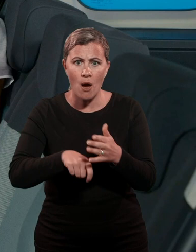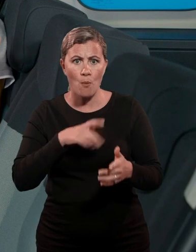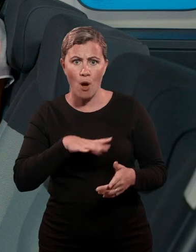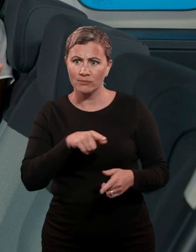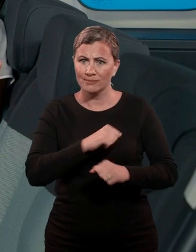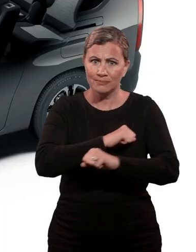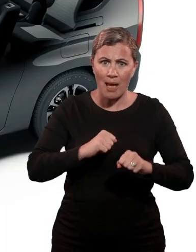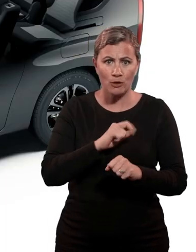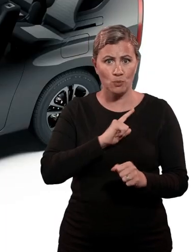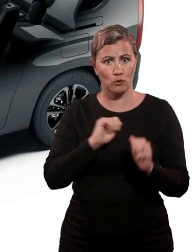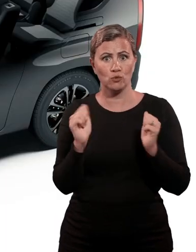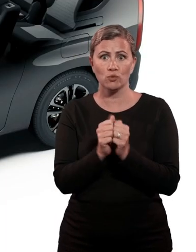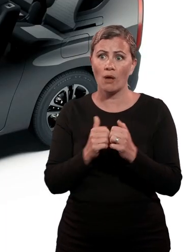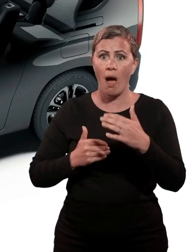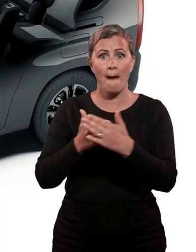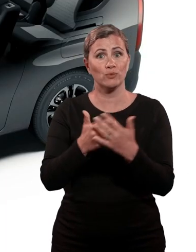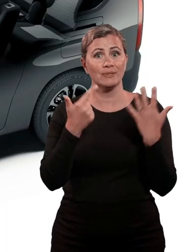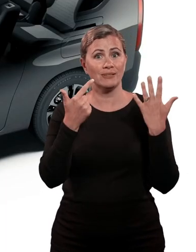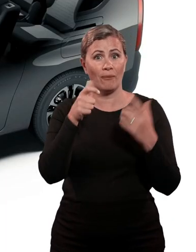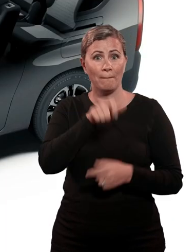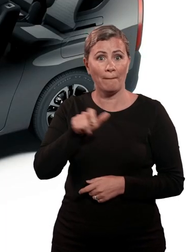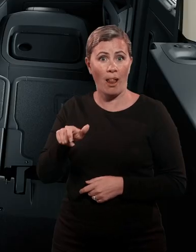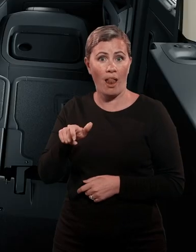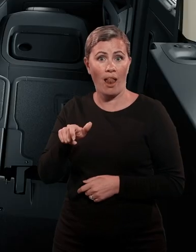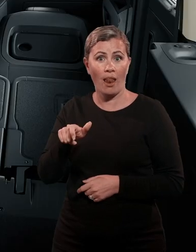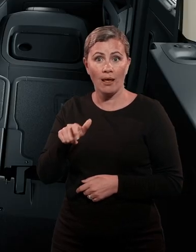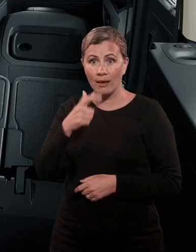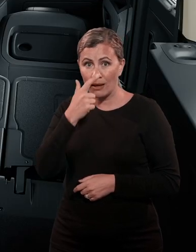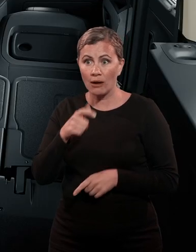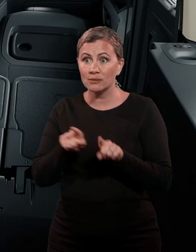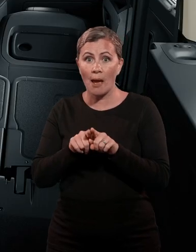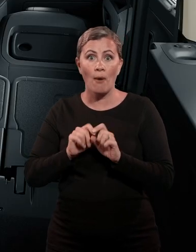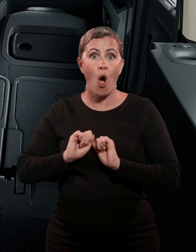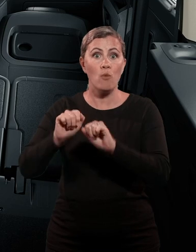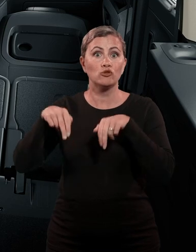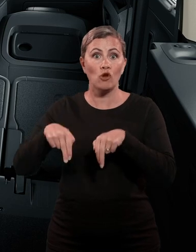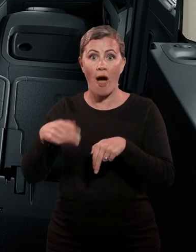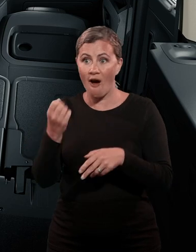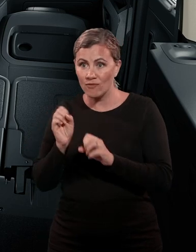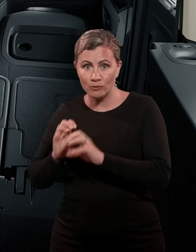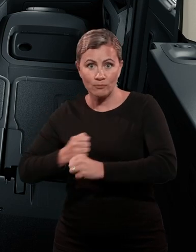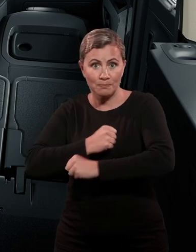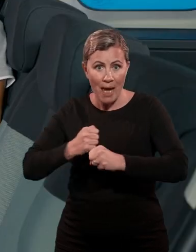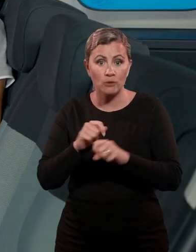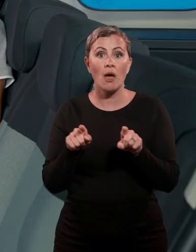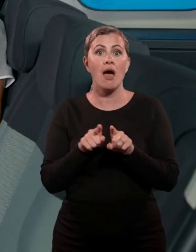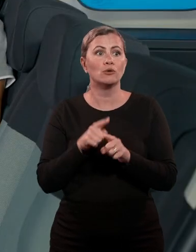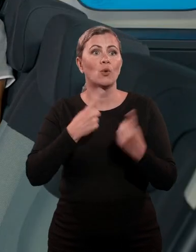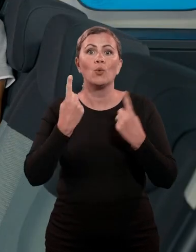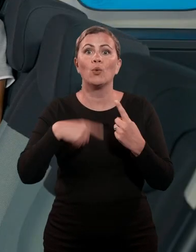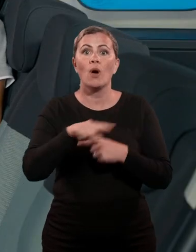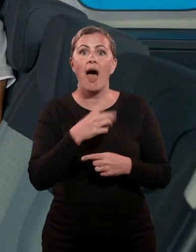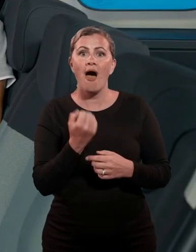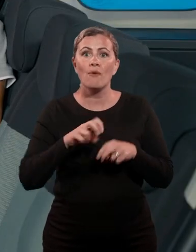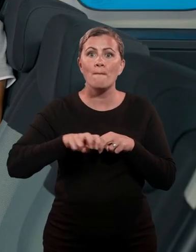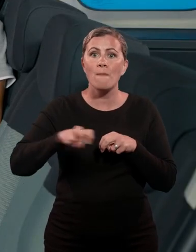load carrying capacity with seating for up to seven family members, as well as appealing to dog owners and Motability users with its